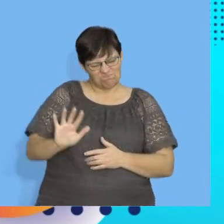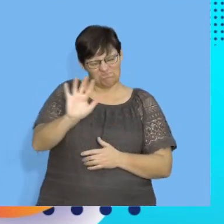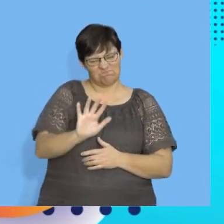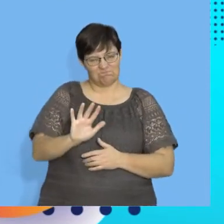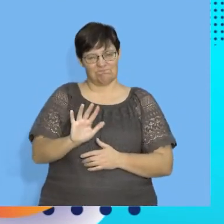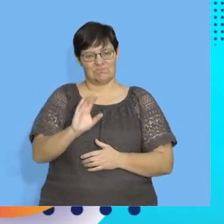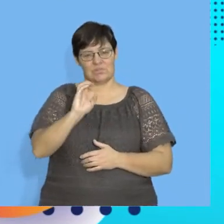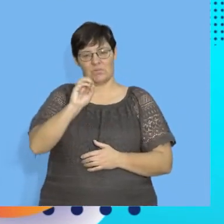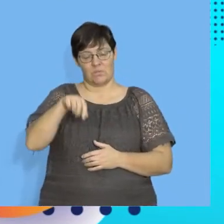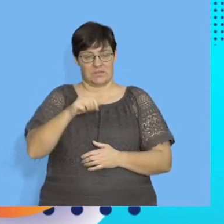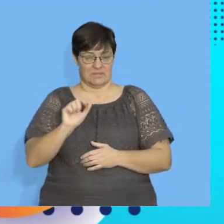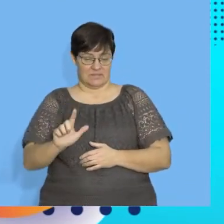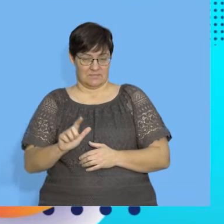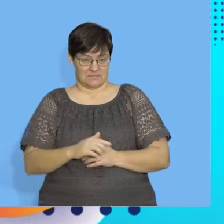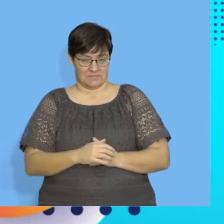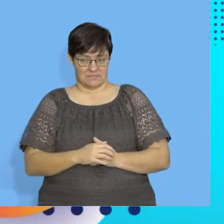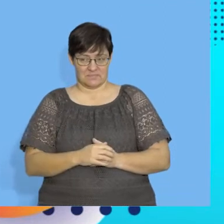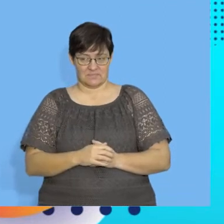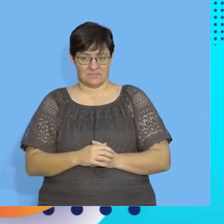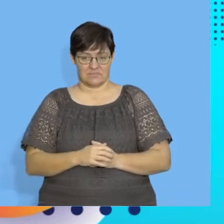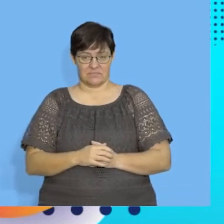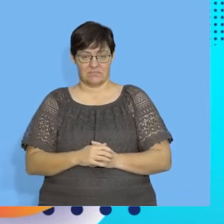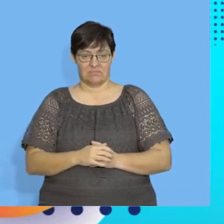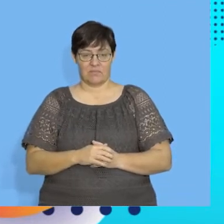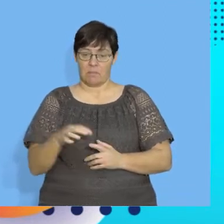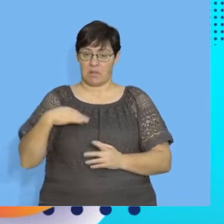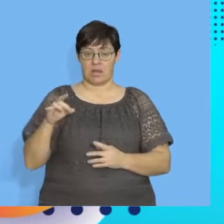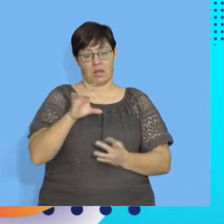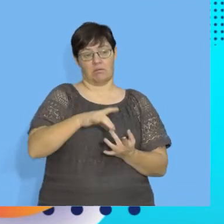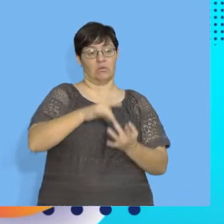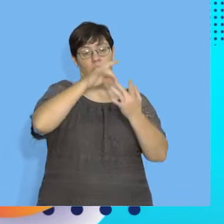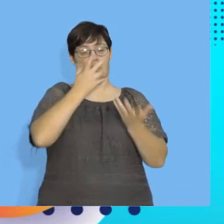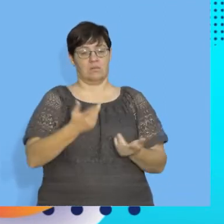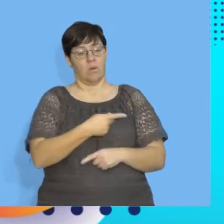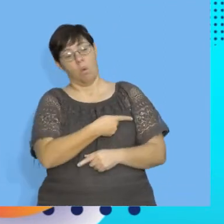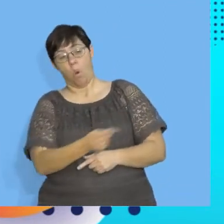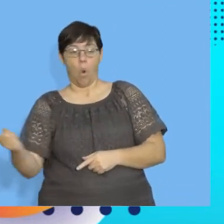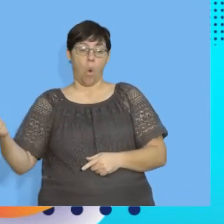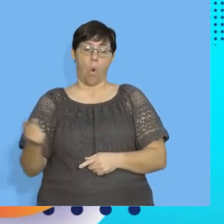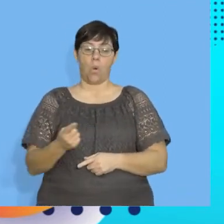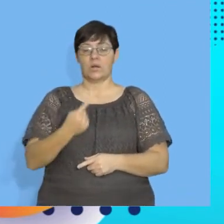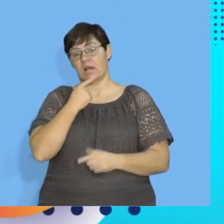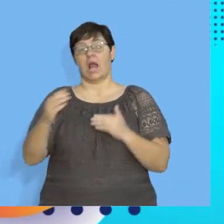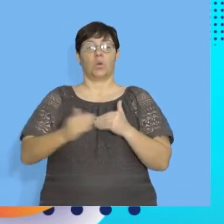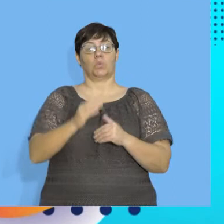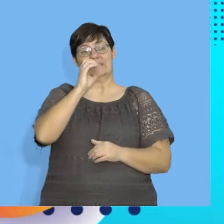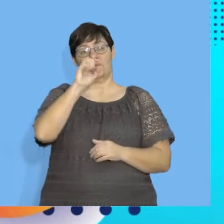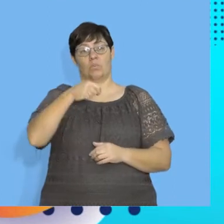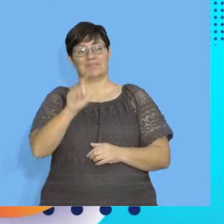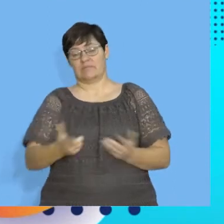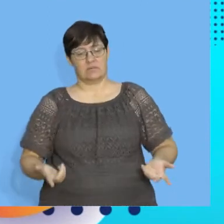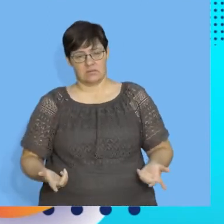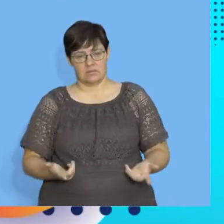0.7. Okay. The answer is not unique. Okay. It doesn't mean all of you must come with close to 0.7.